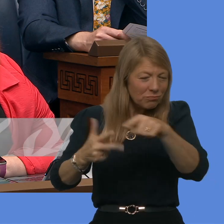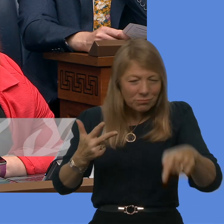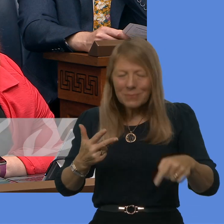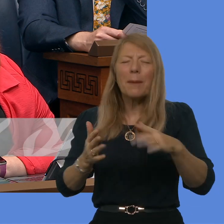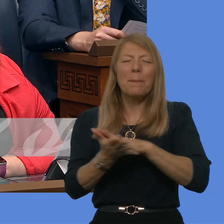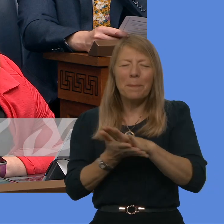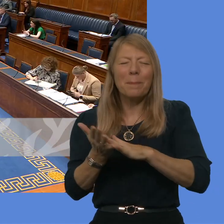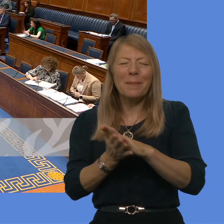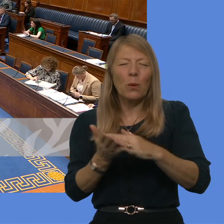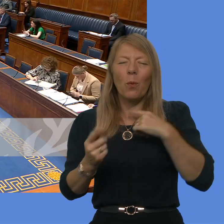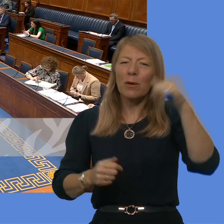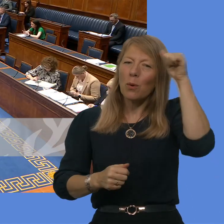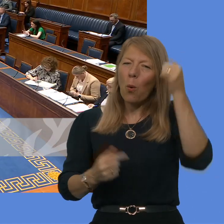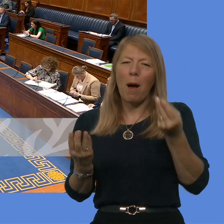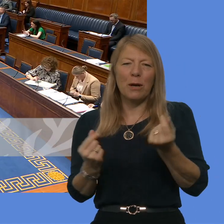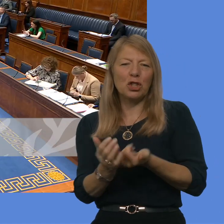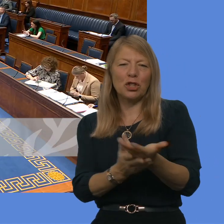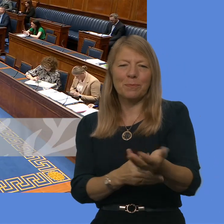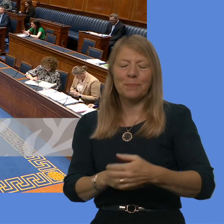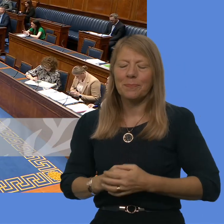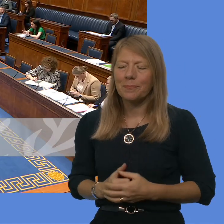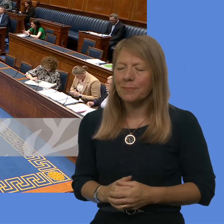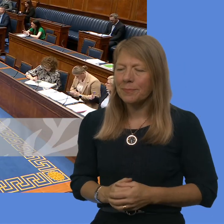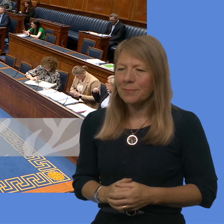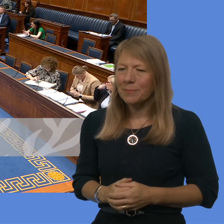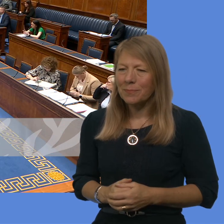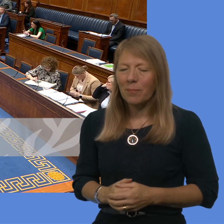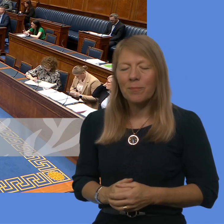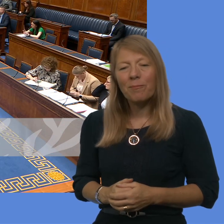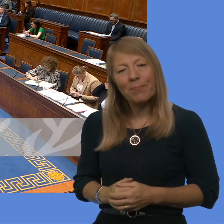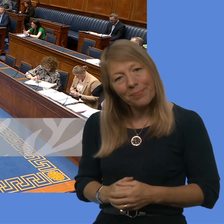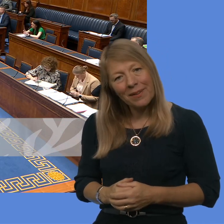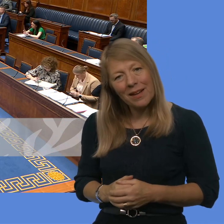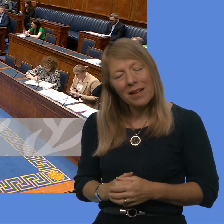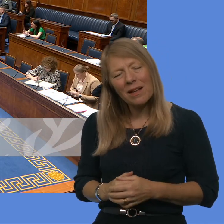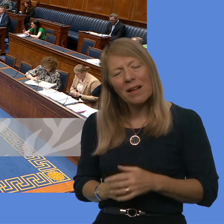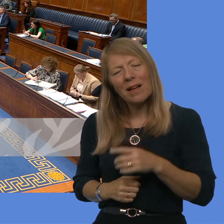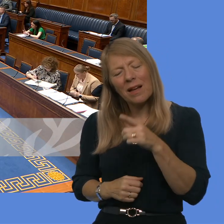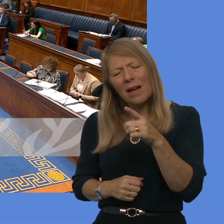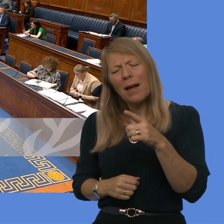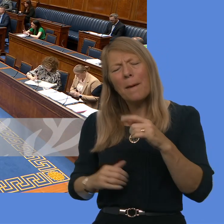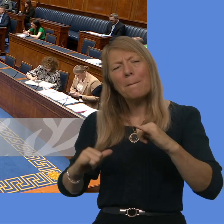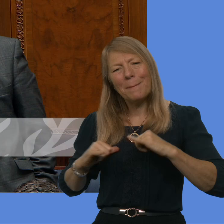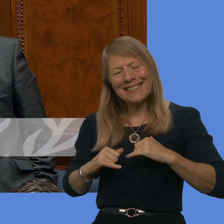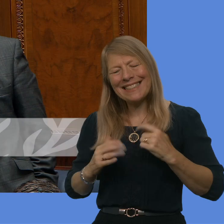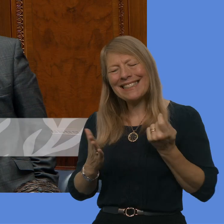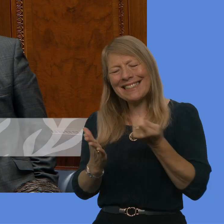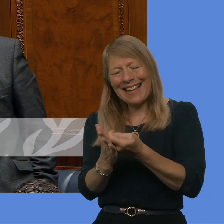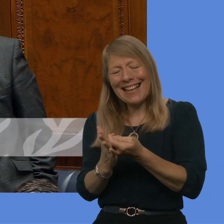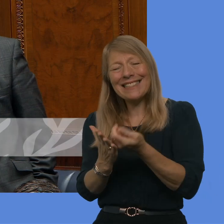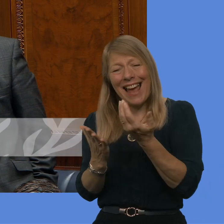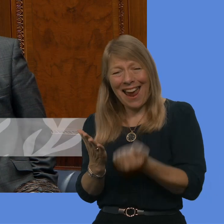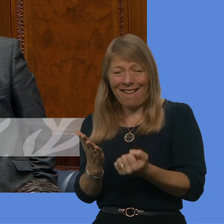Mr. Minister. The Department Business cases have been presented, but the Department must have some idea of the likely